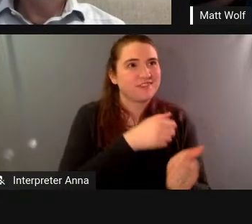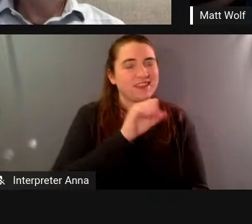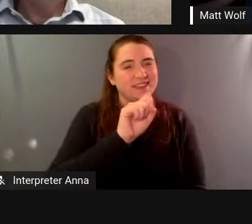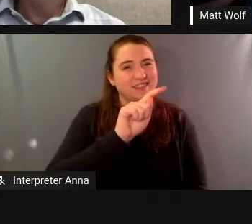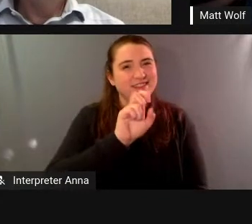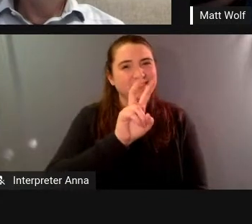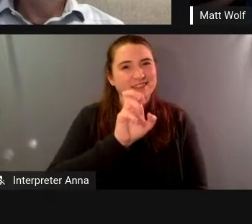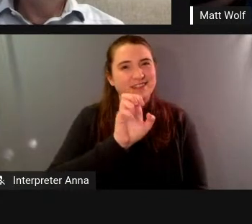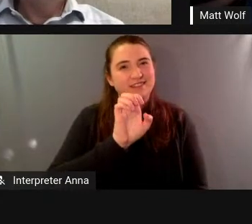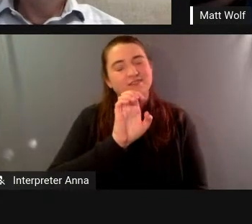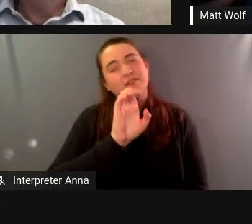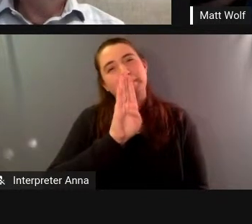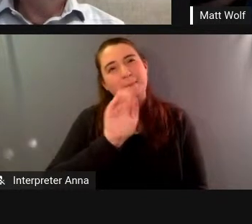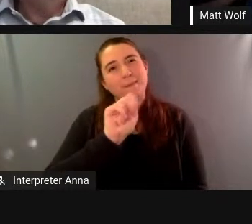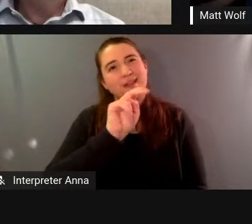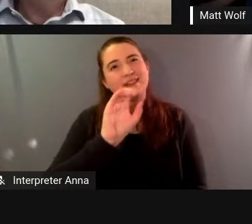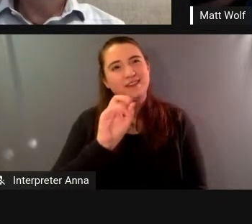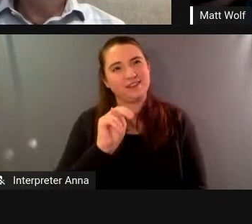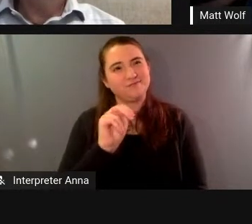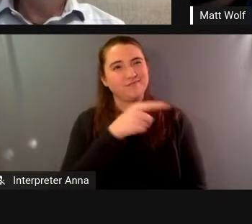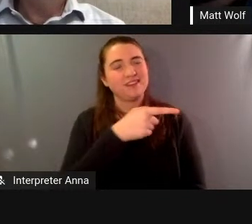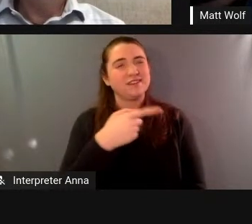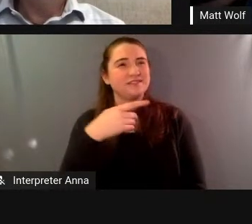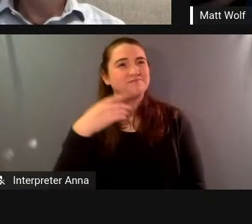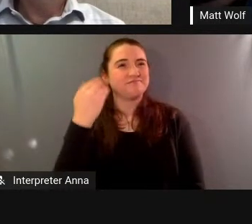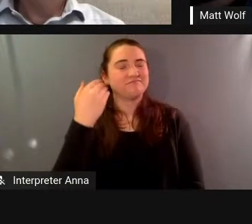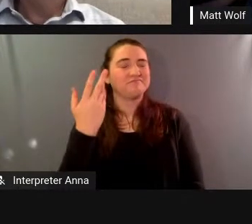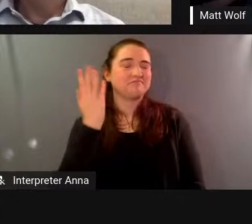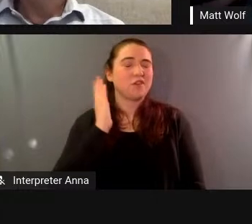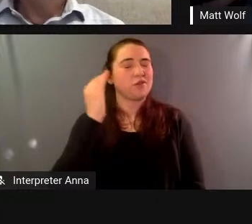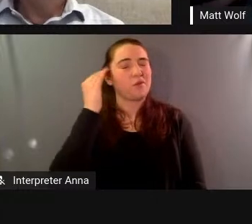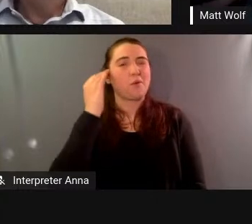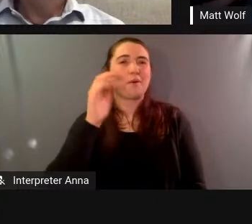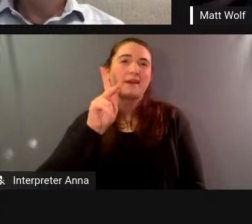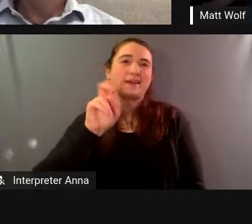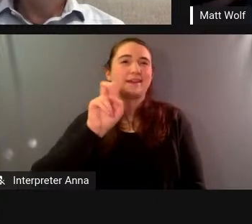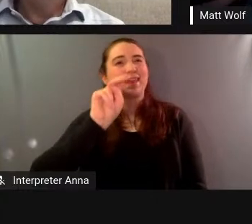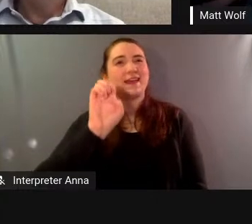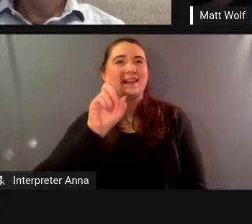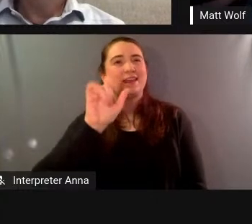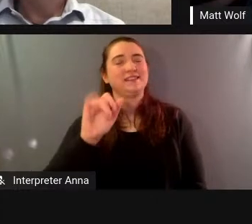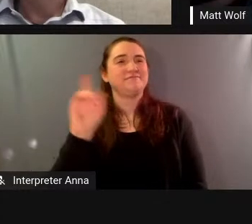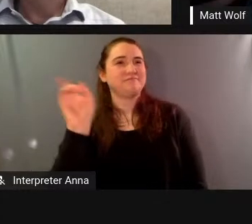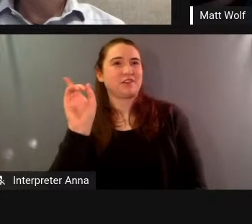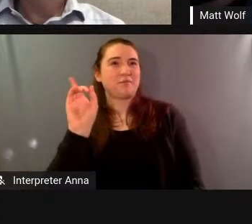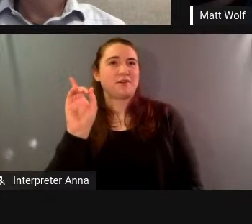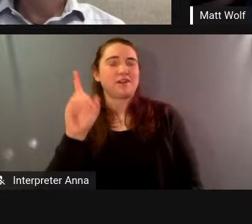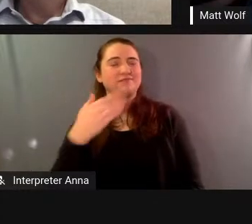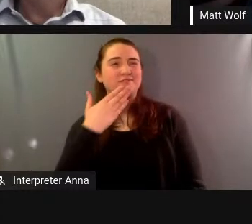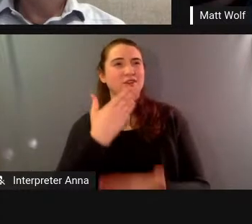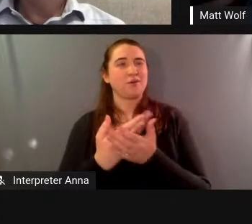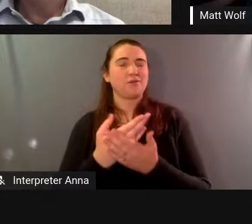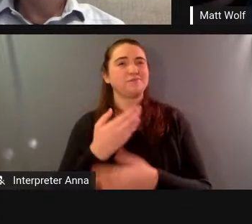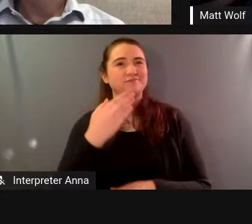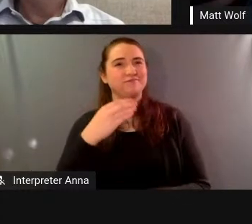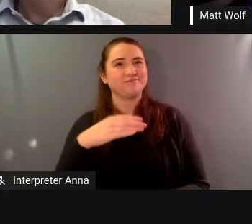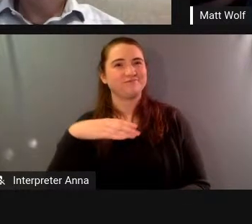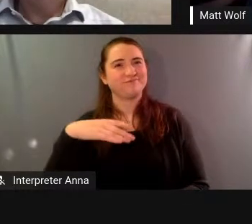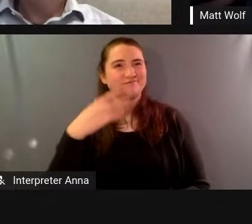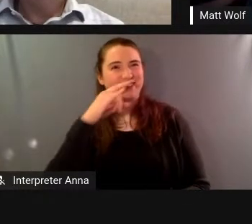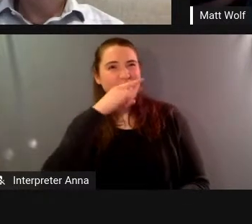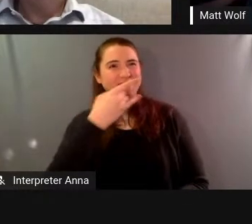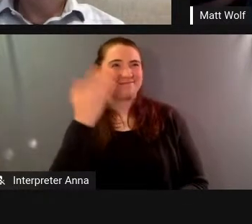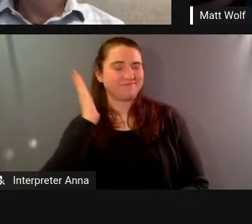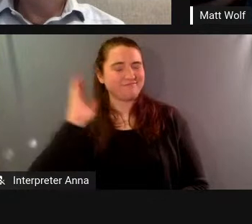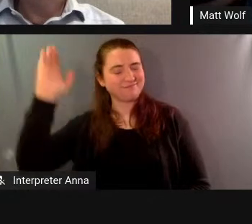you know good irish kid from the east coast uh his transformation has been pretty strange to uh to observe